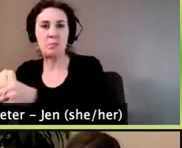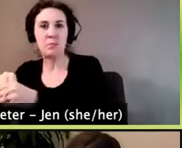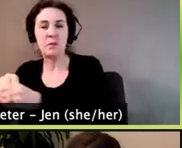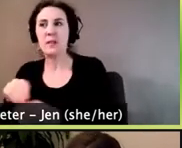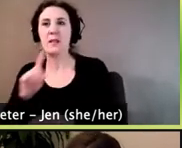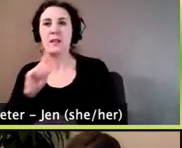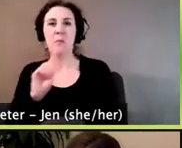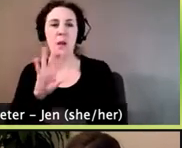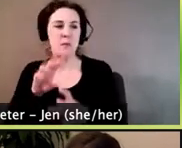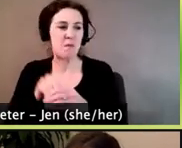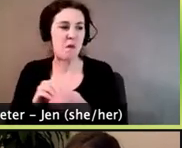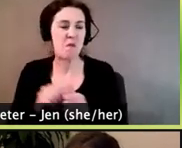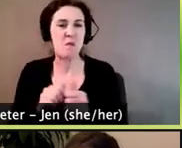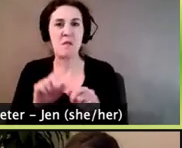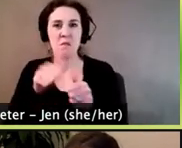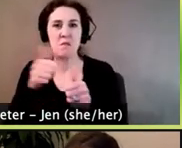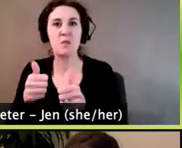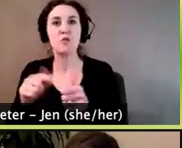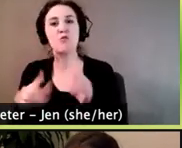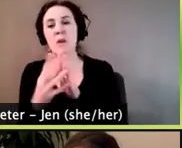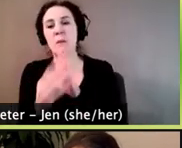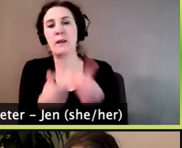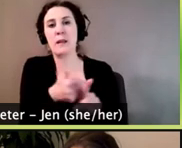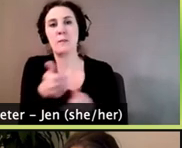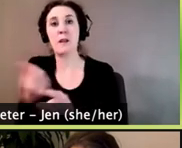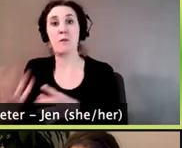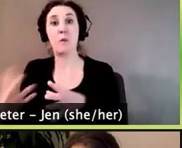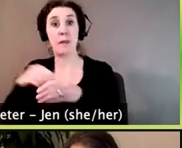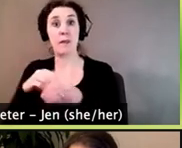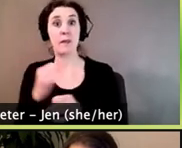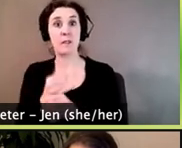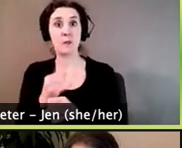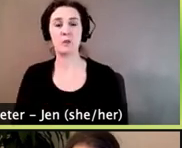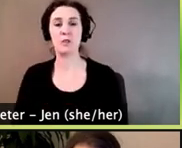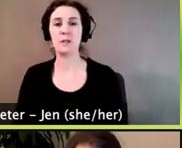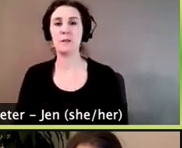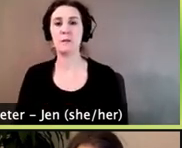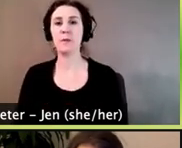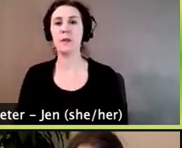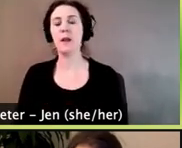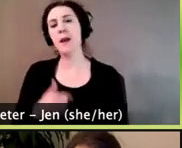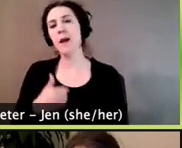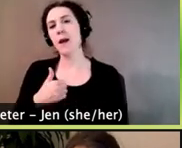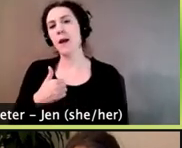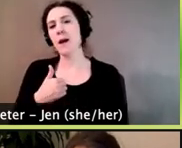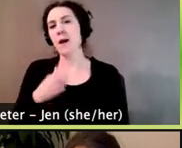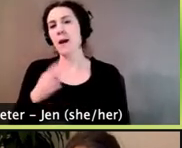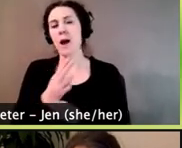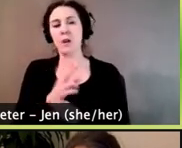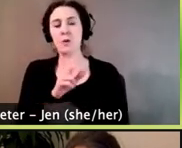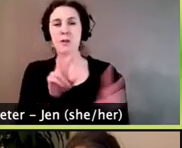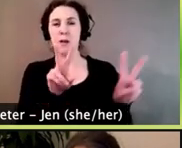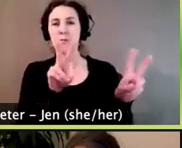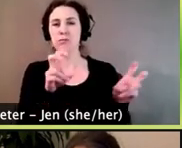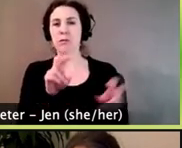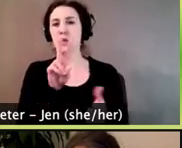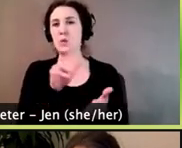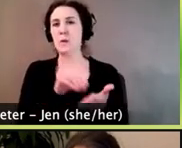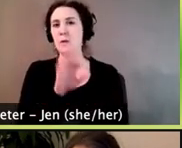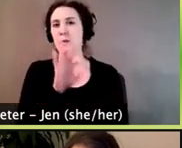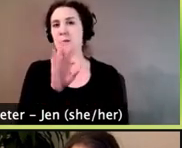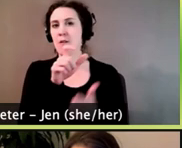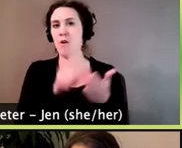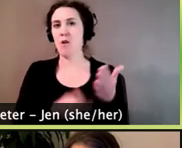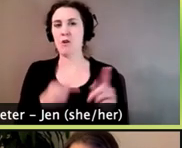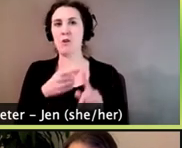in order to replicate himself within those institutions. I cited that passage in a 2009 article, which was drawn from